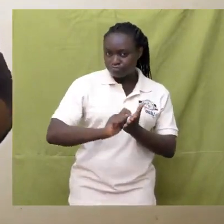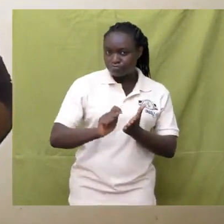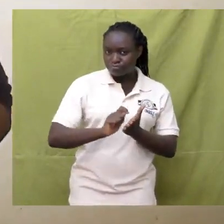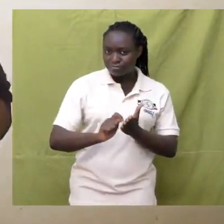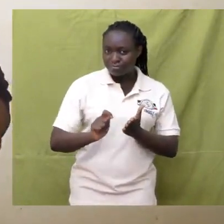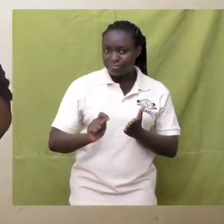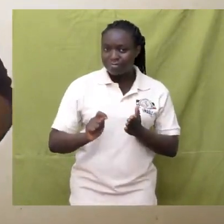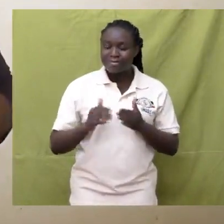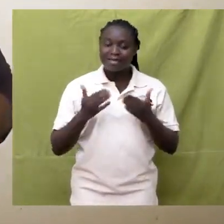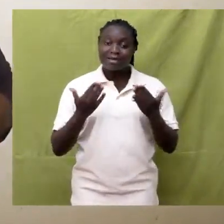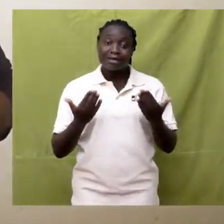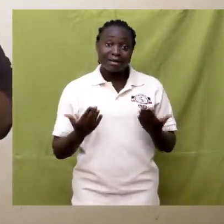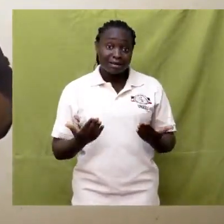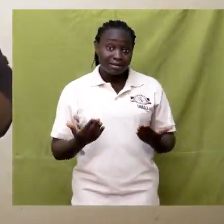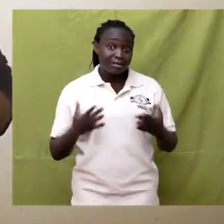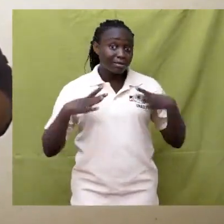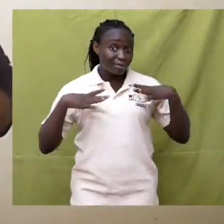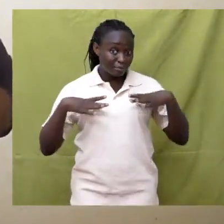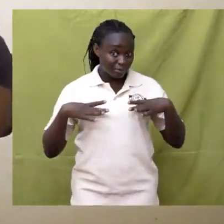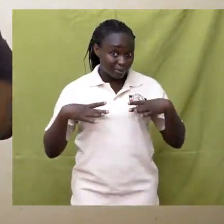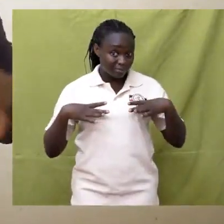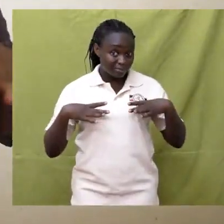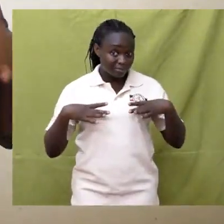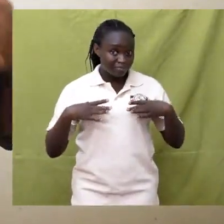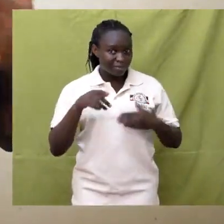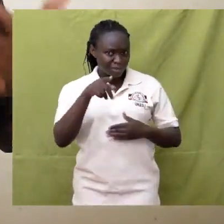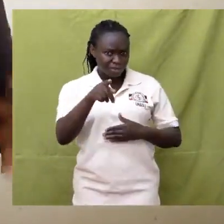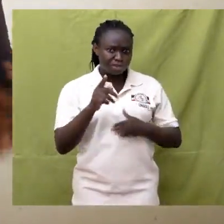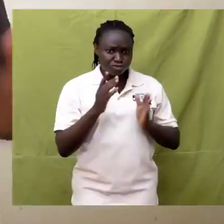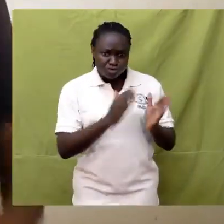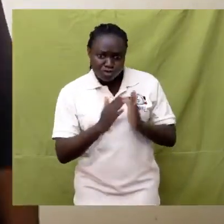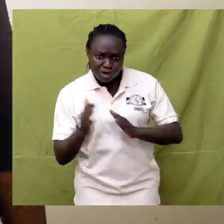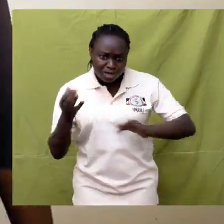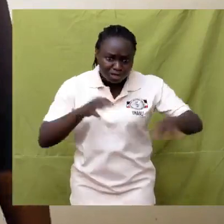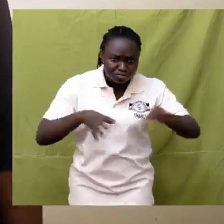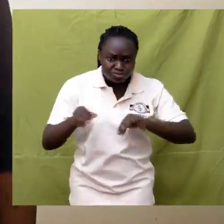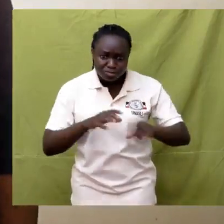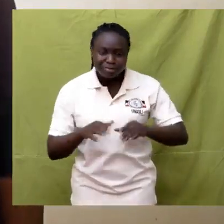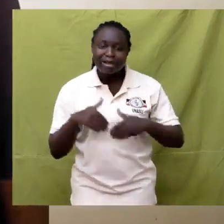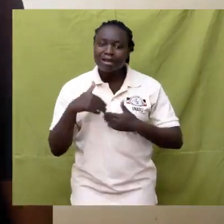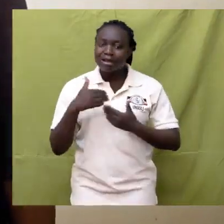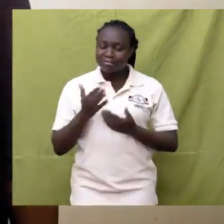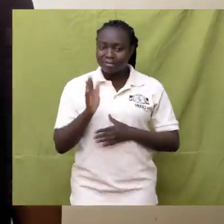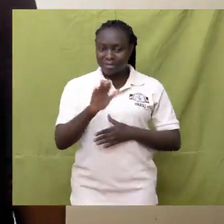Now, let us go for a short break as you get prepared.